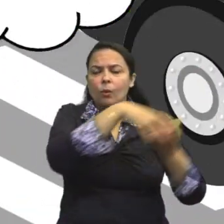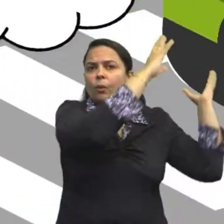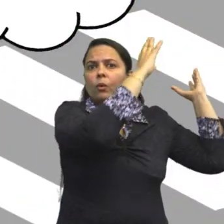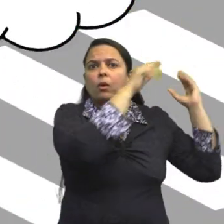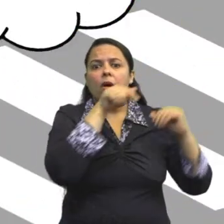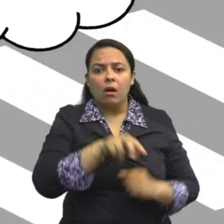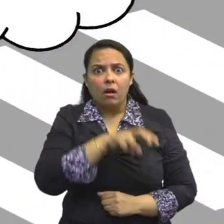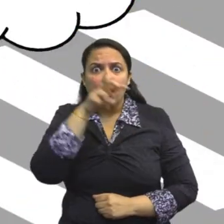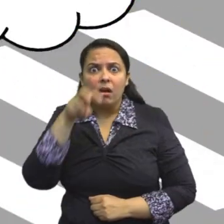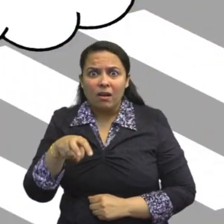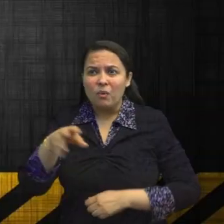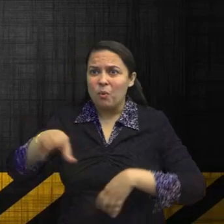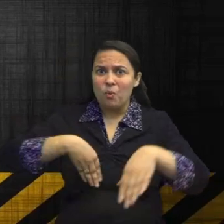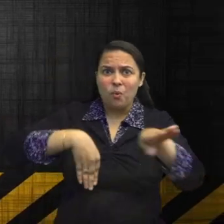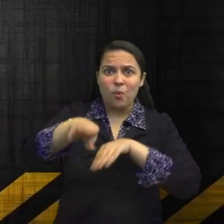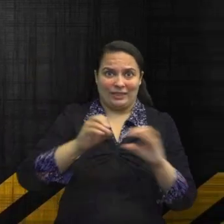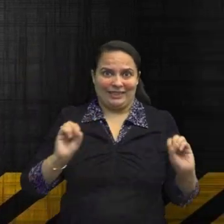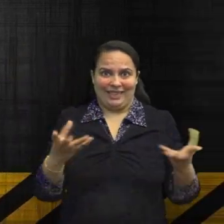into trouble.